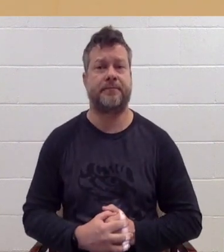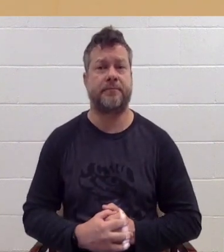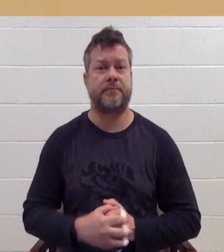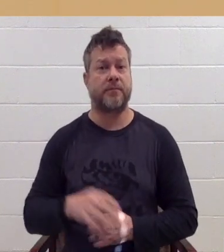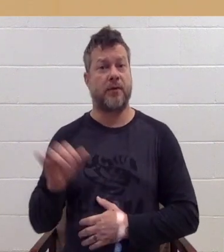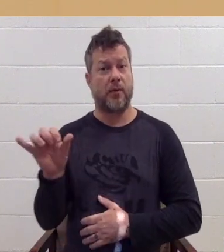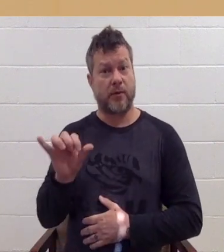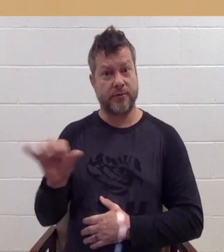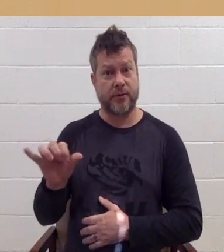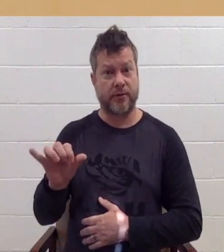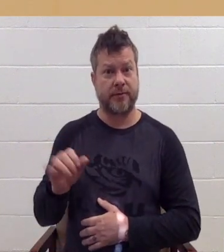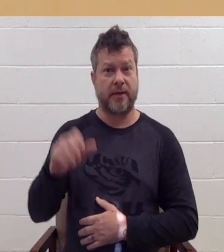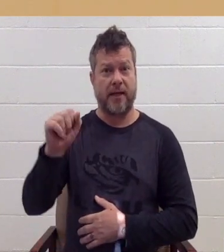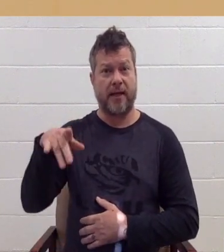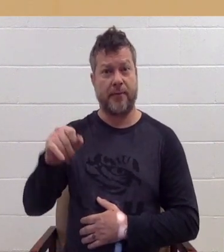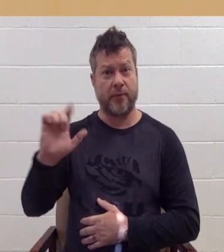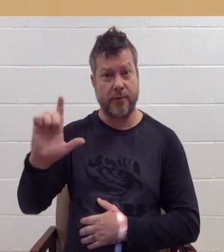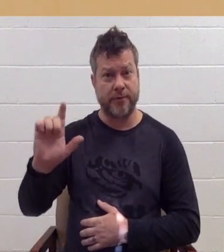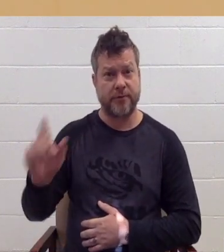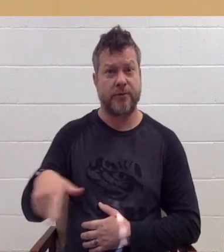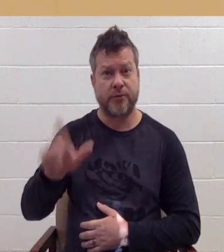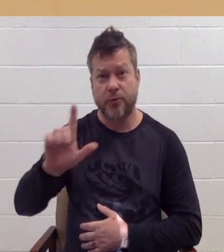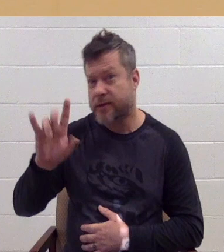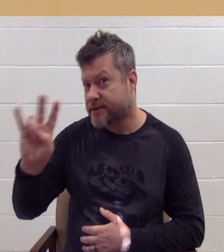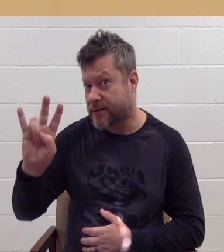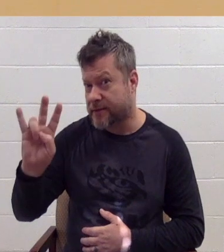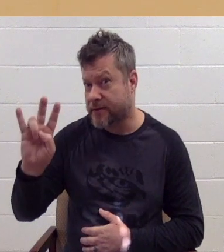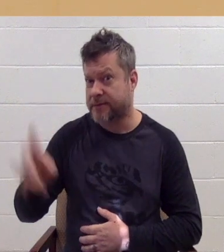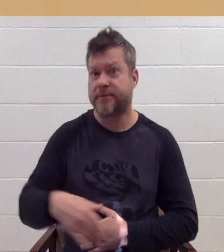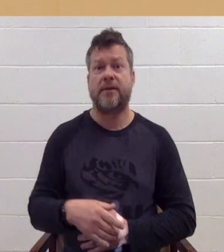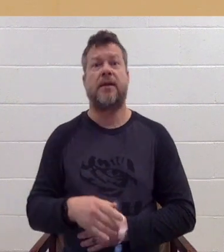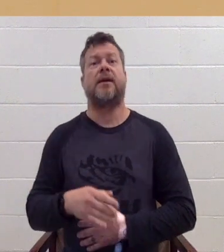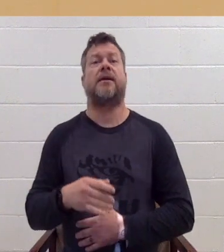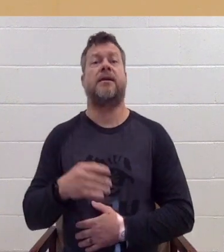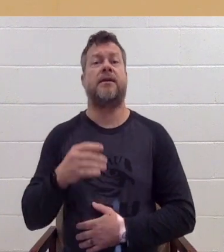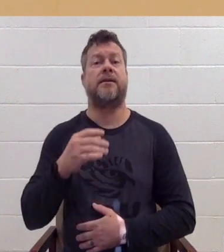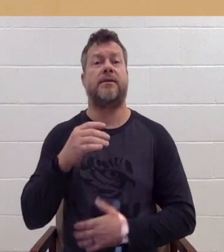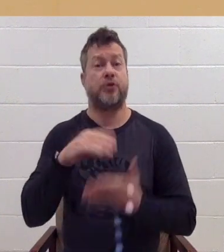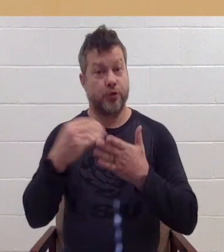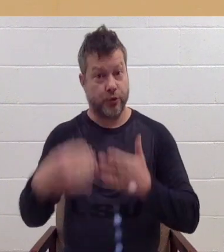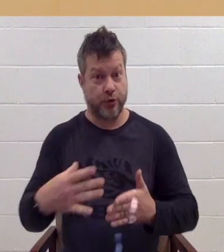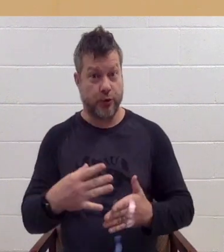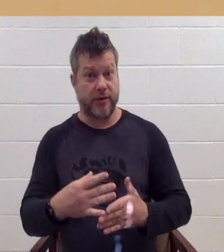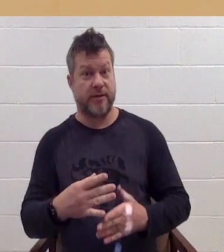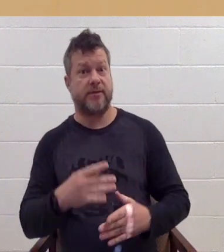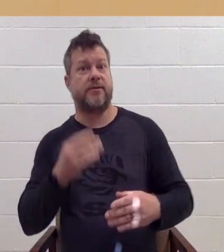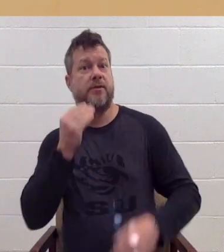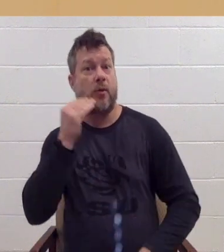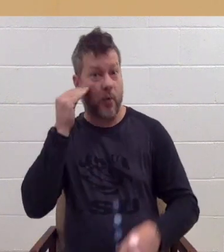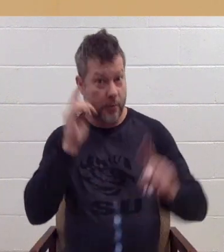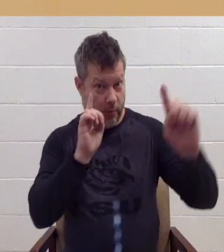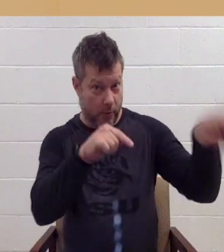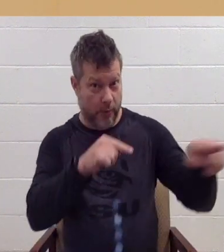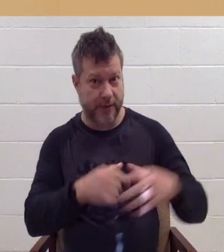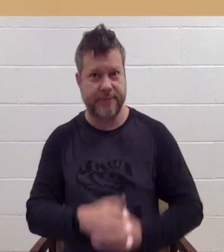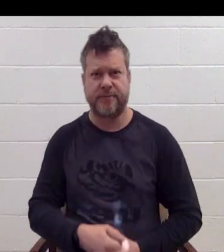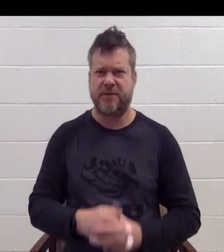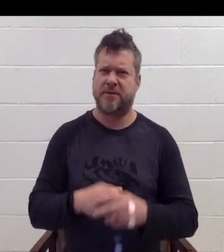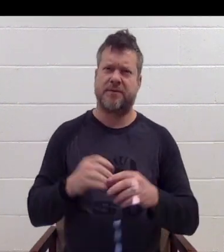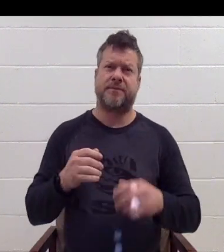Also on April 27th, it is students home-going. There will be no school on the 28th due to SAF training.